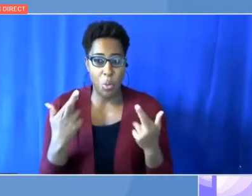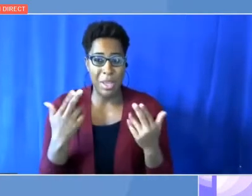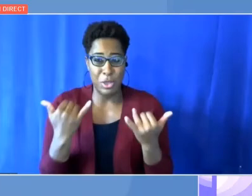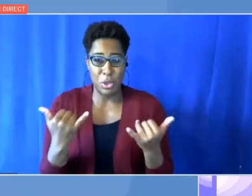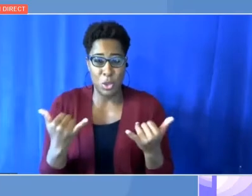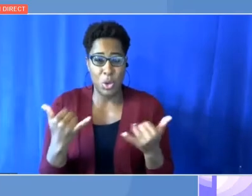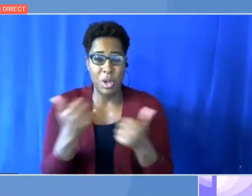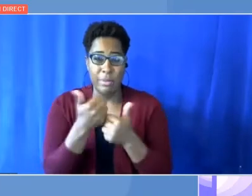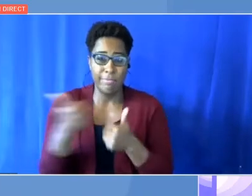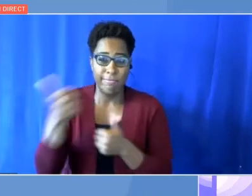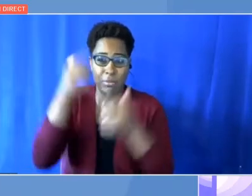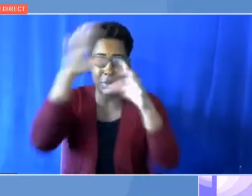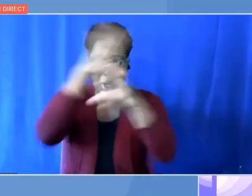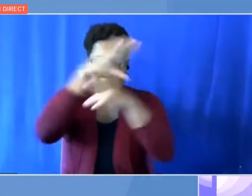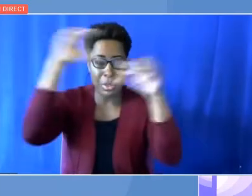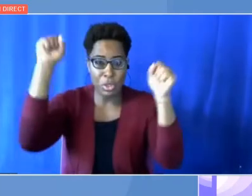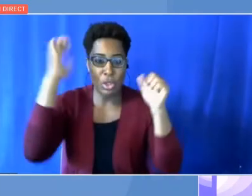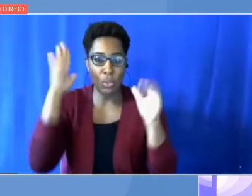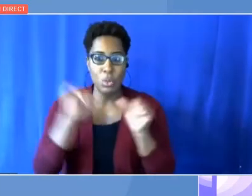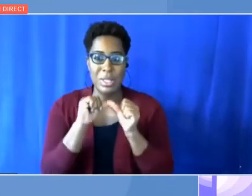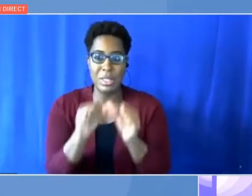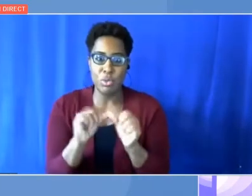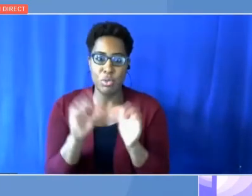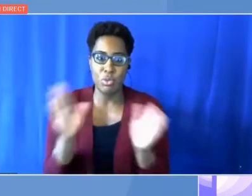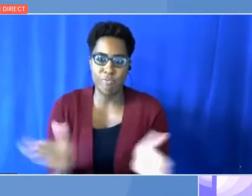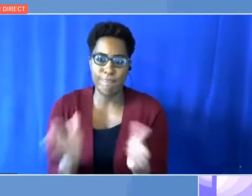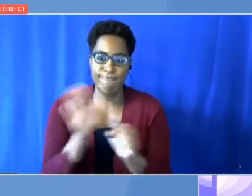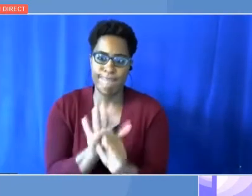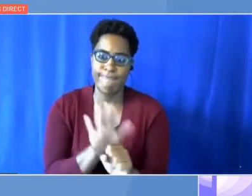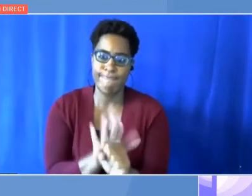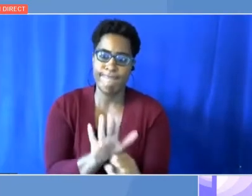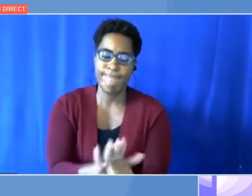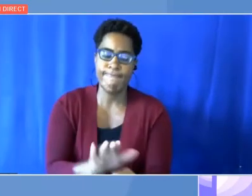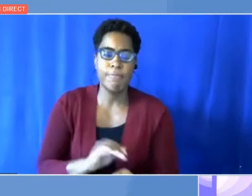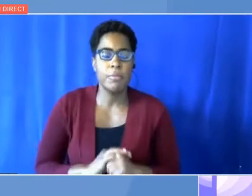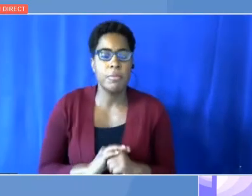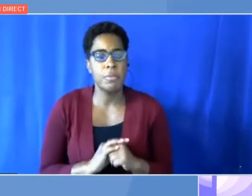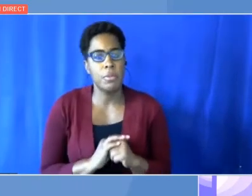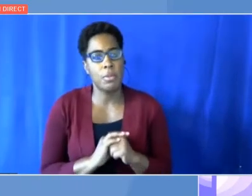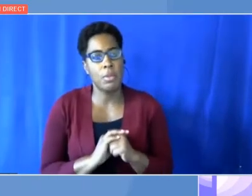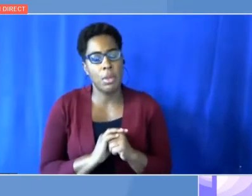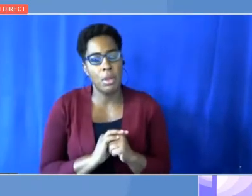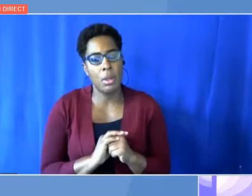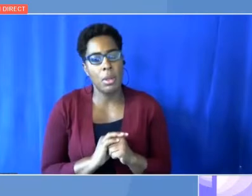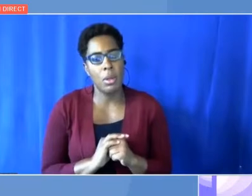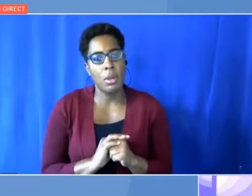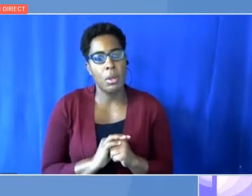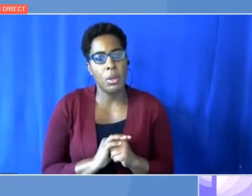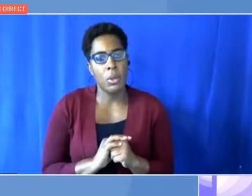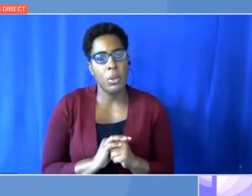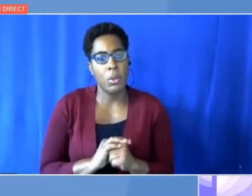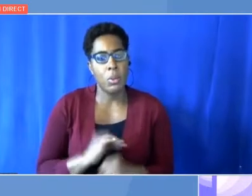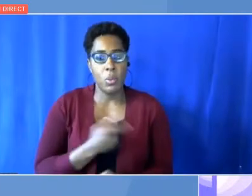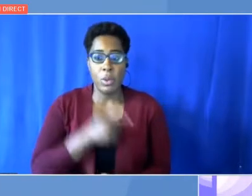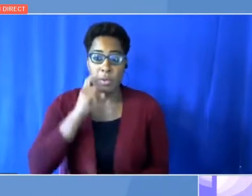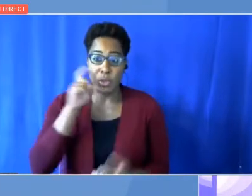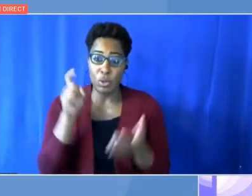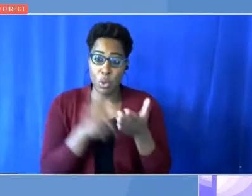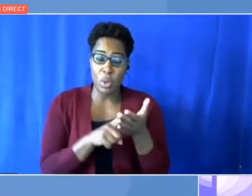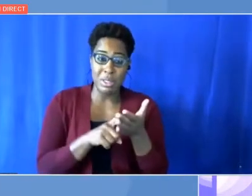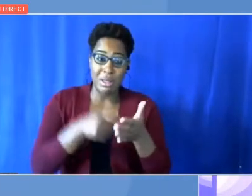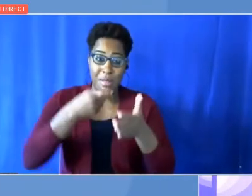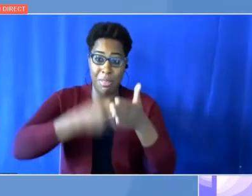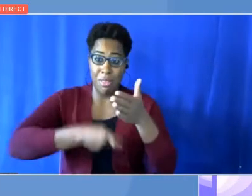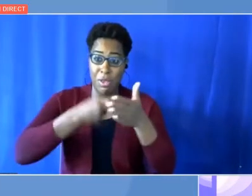forward. So, we have seen that the costs are declining. It's absolutely